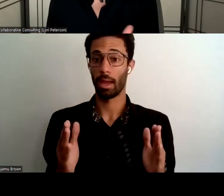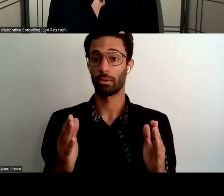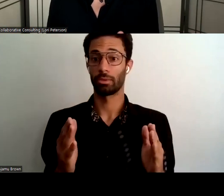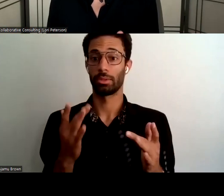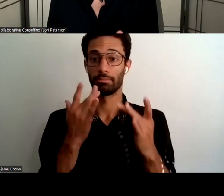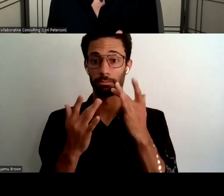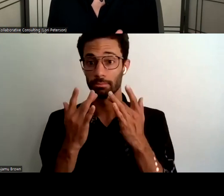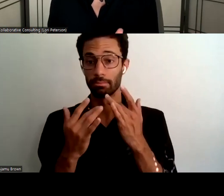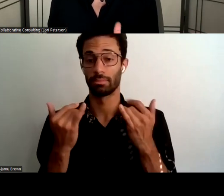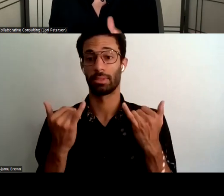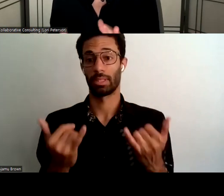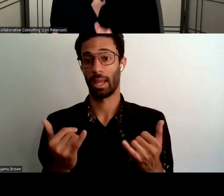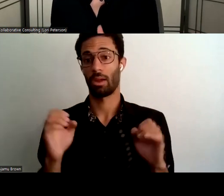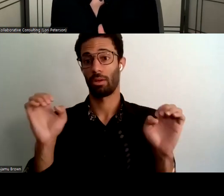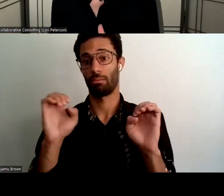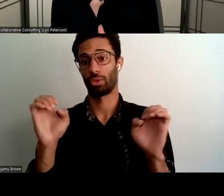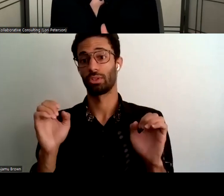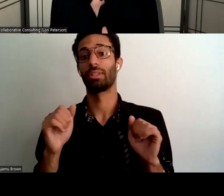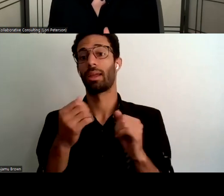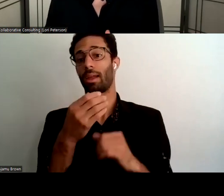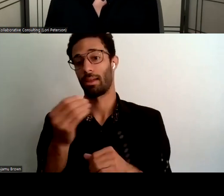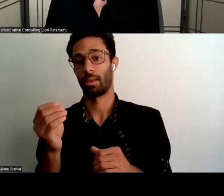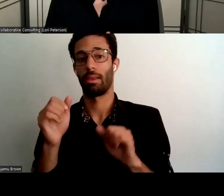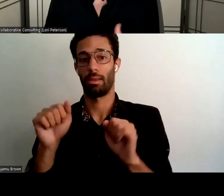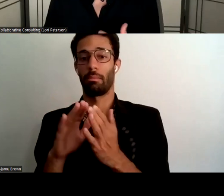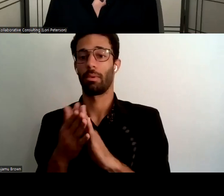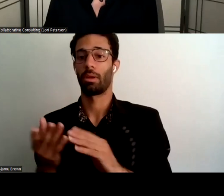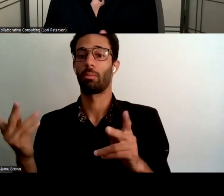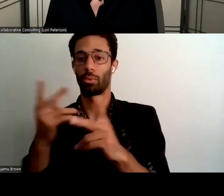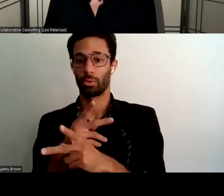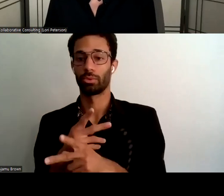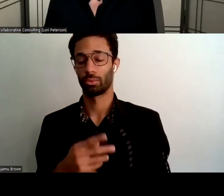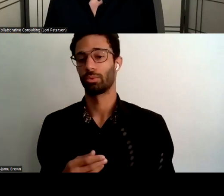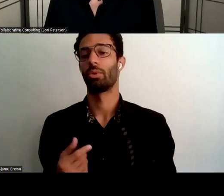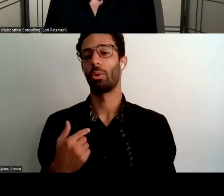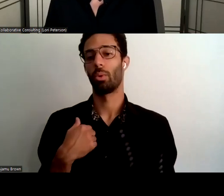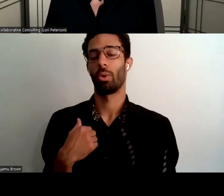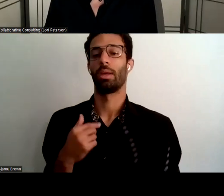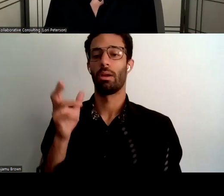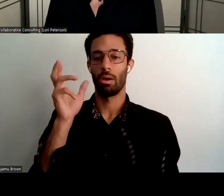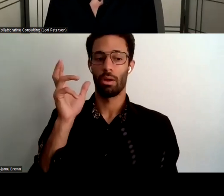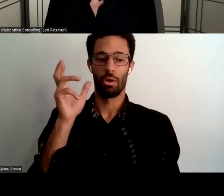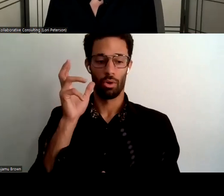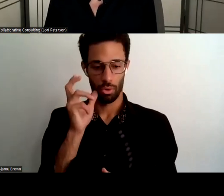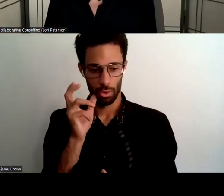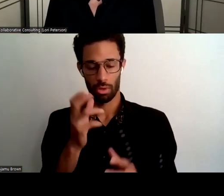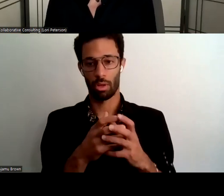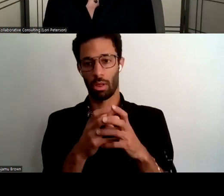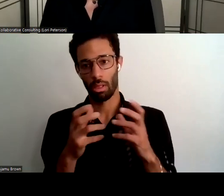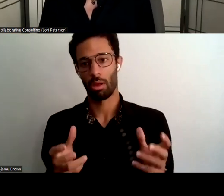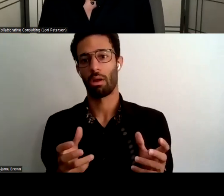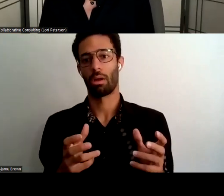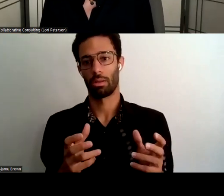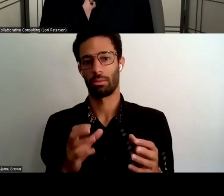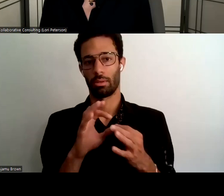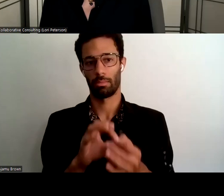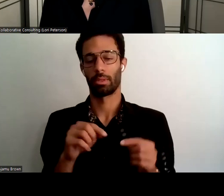and could get worse um we heard a lot about this and i i really think this quote sums it up housing is the number